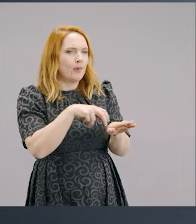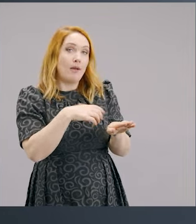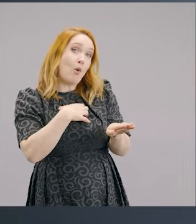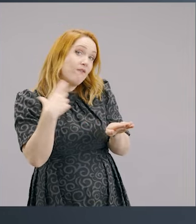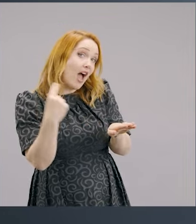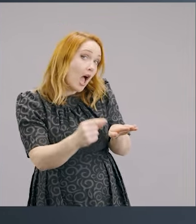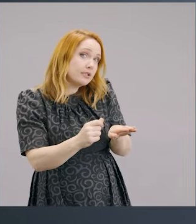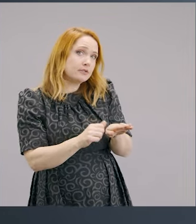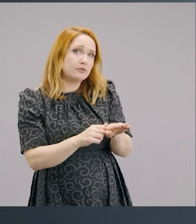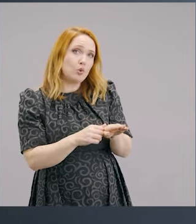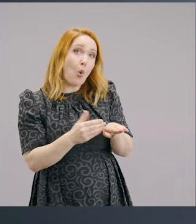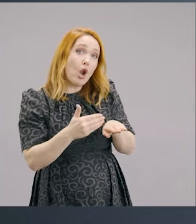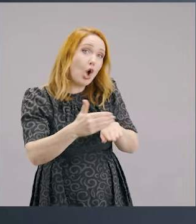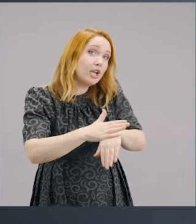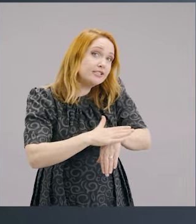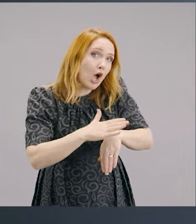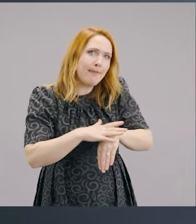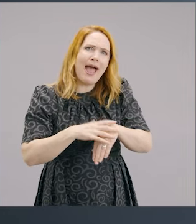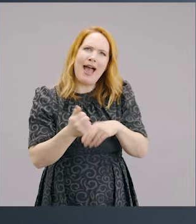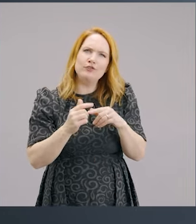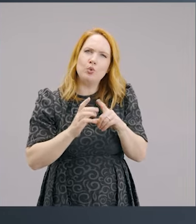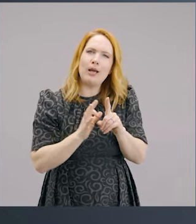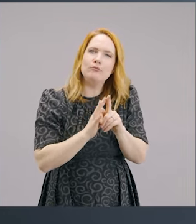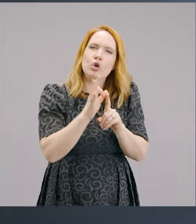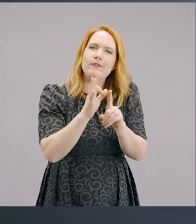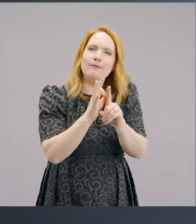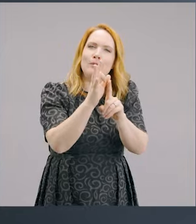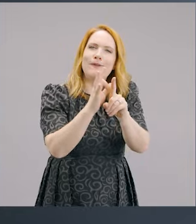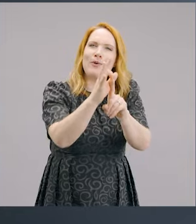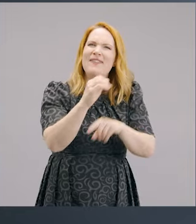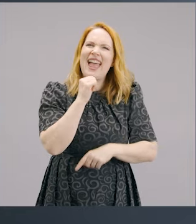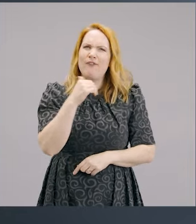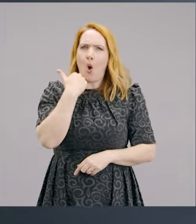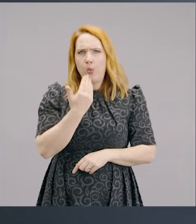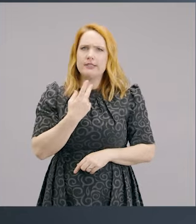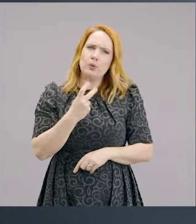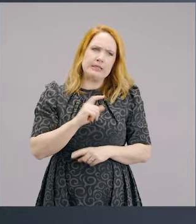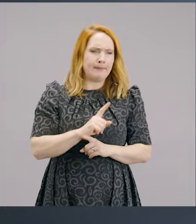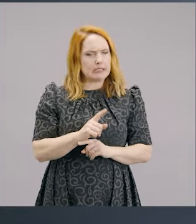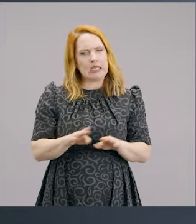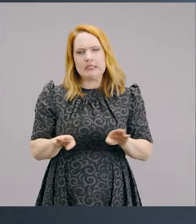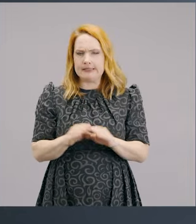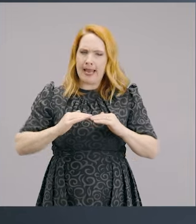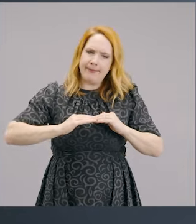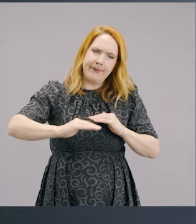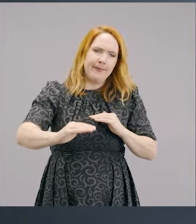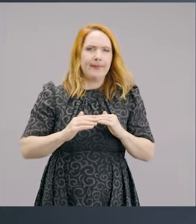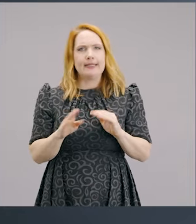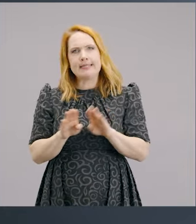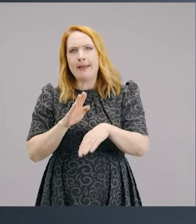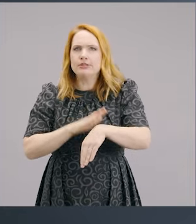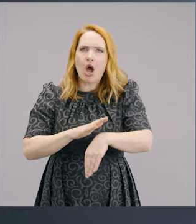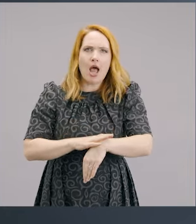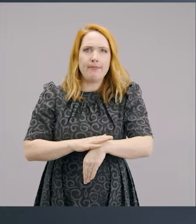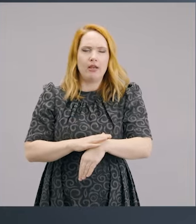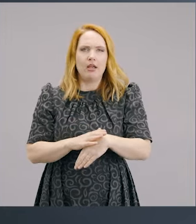And maybe you want to go a little bit longer. Because otherwise, if you do the same thing every day, you never make any progress. And all the machines, you know, I start off